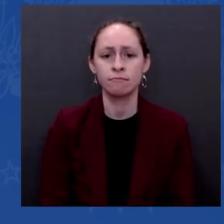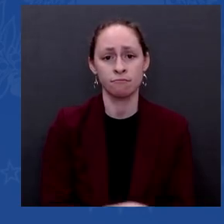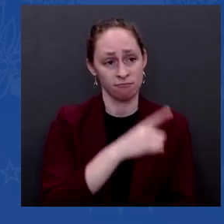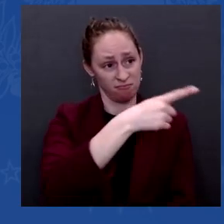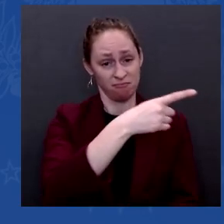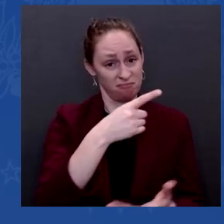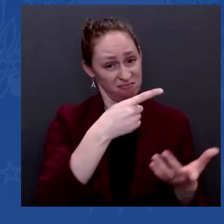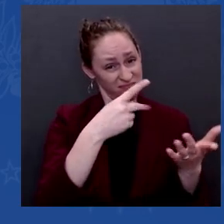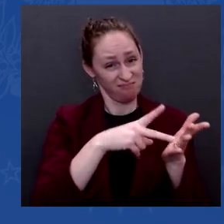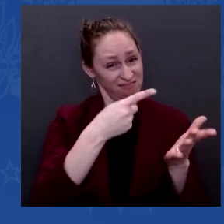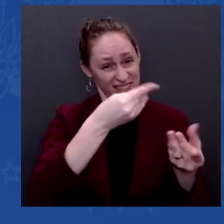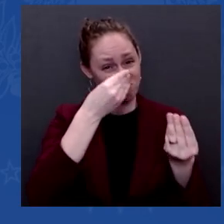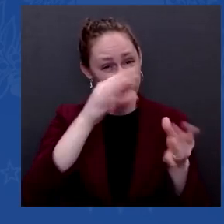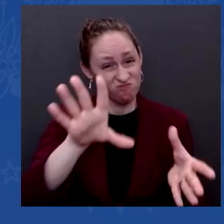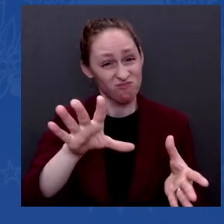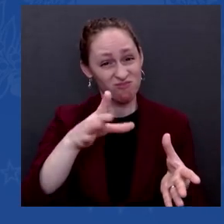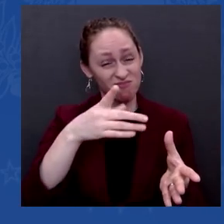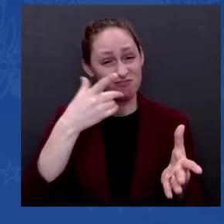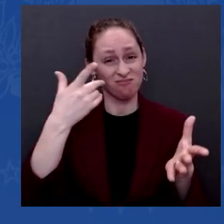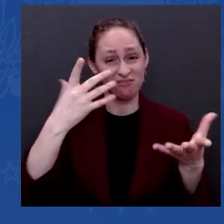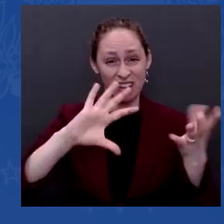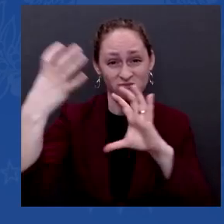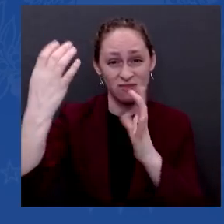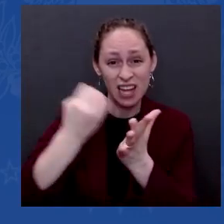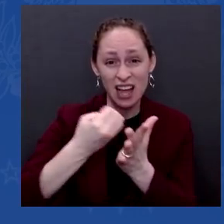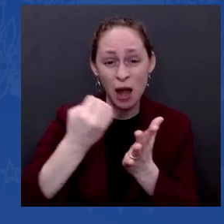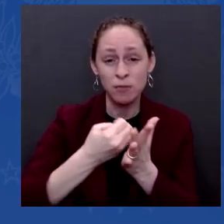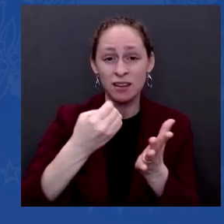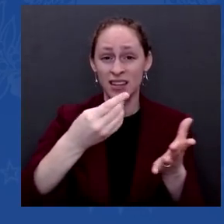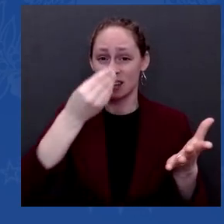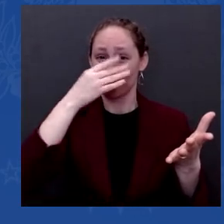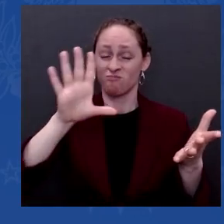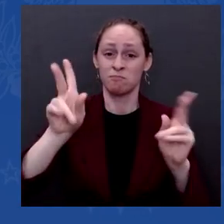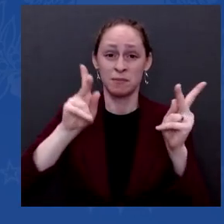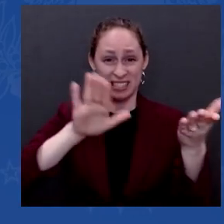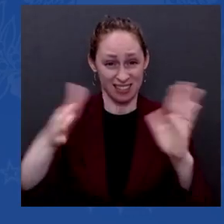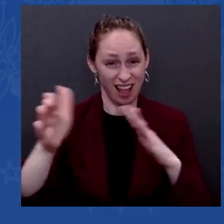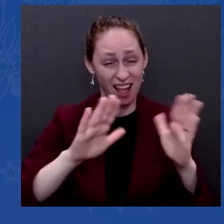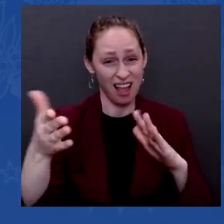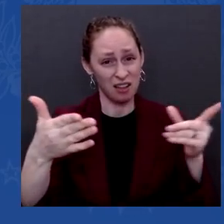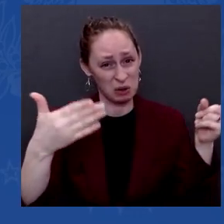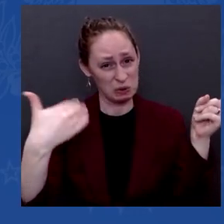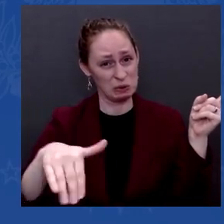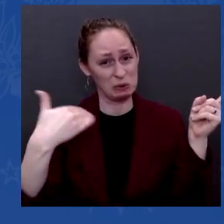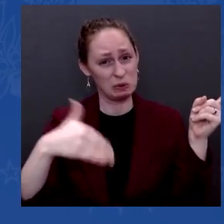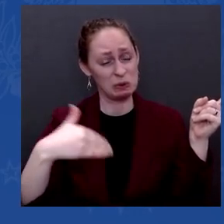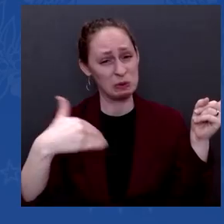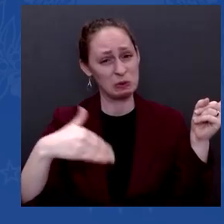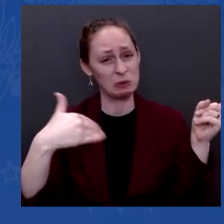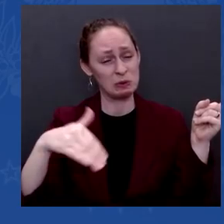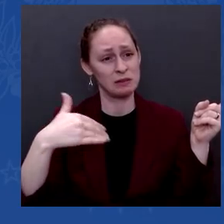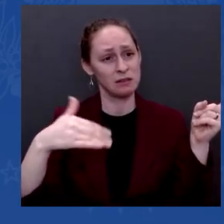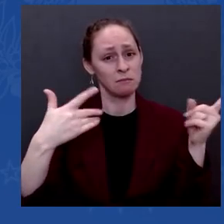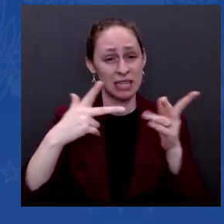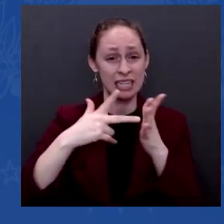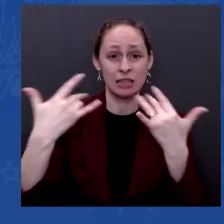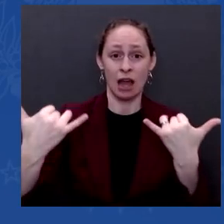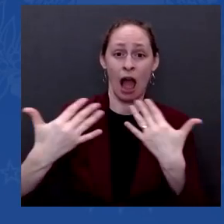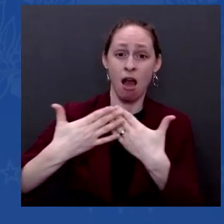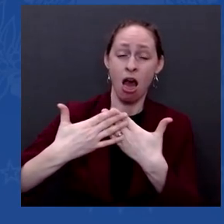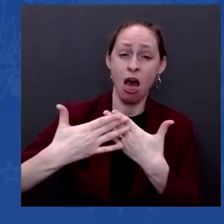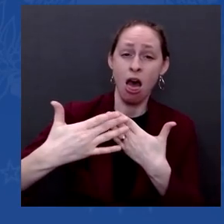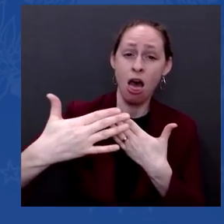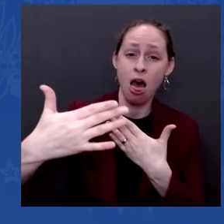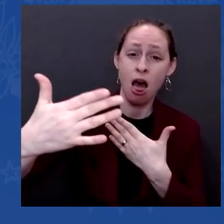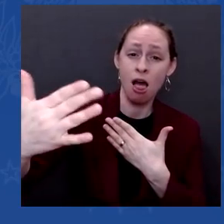many years? One, three, five, ten? What is that going to take? What toll does that take?